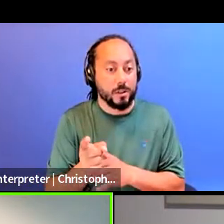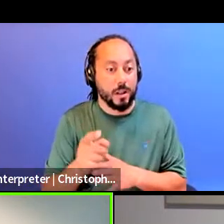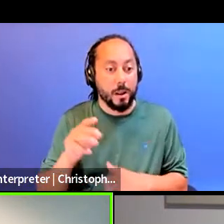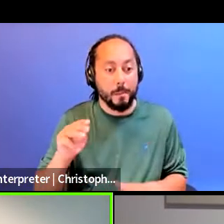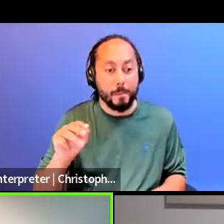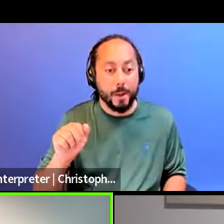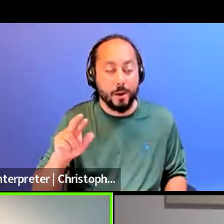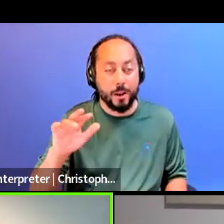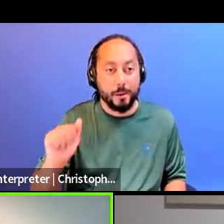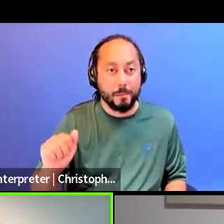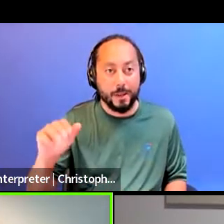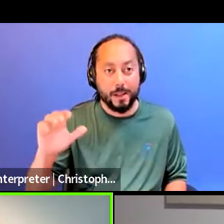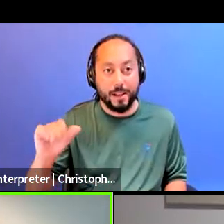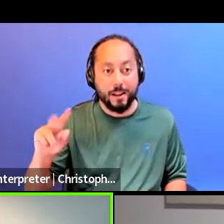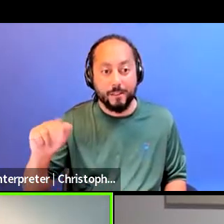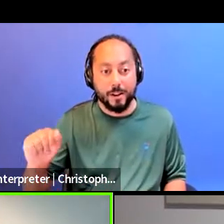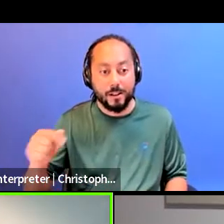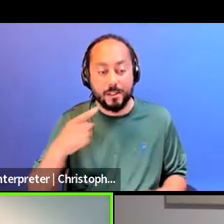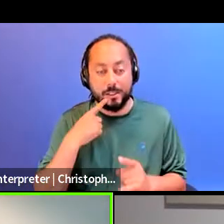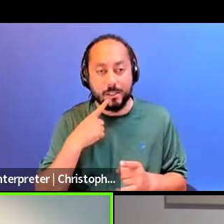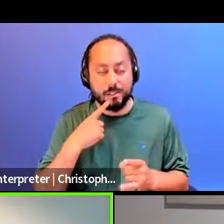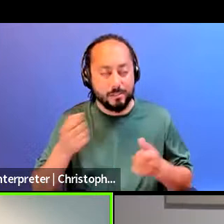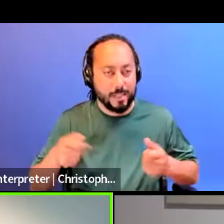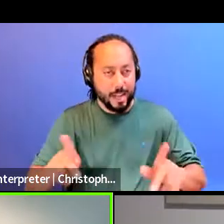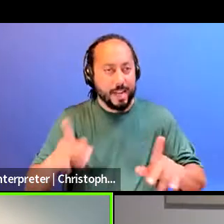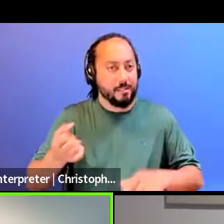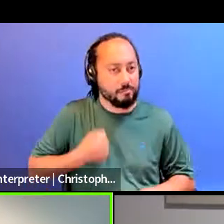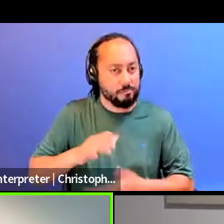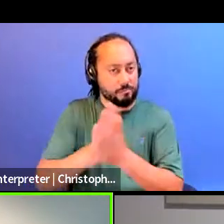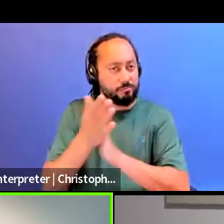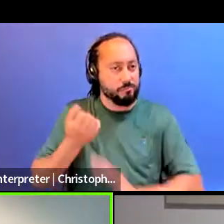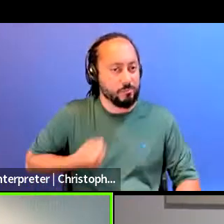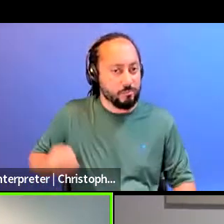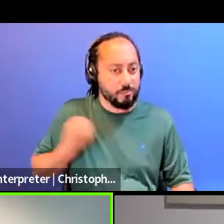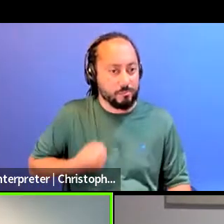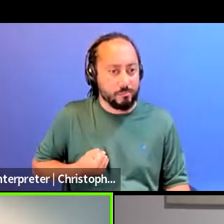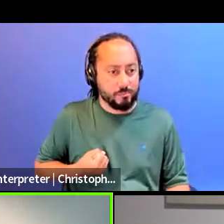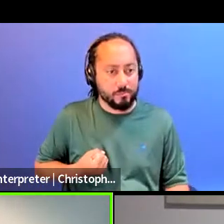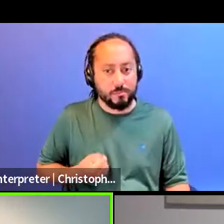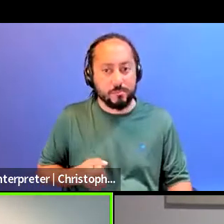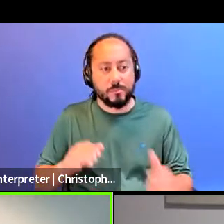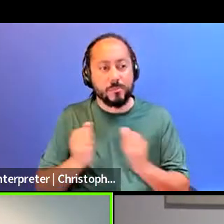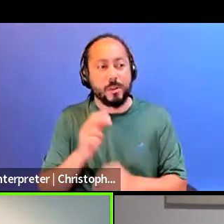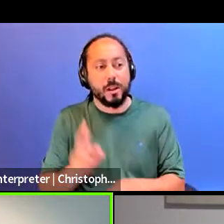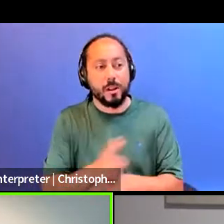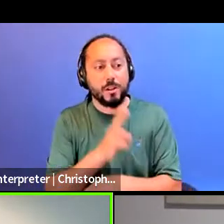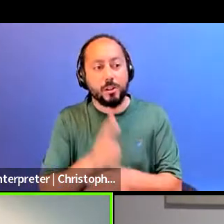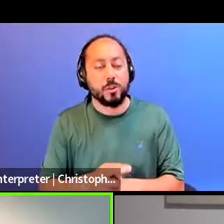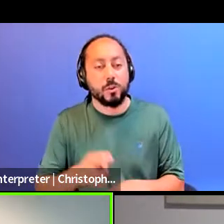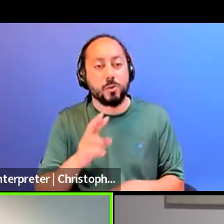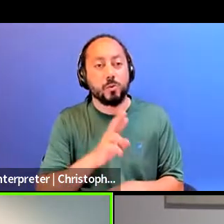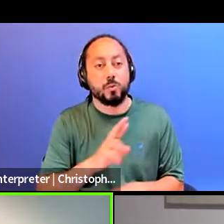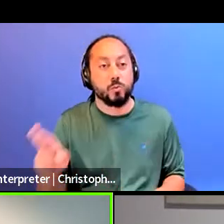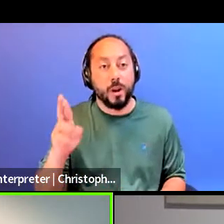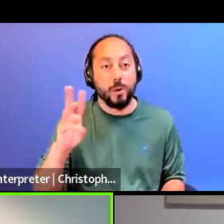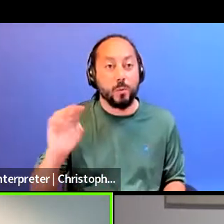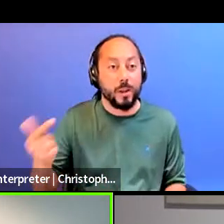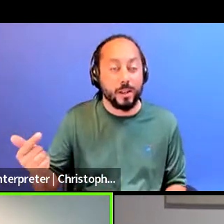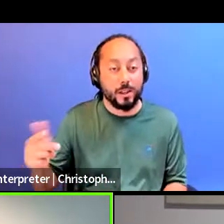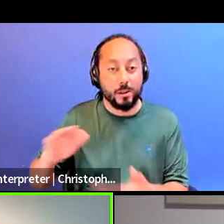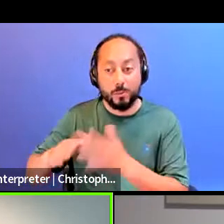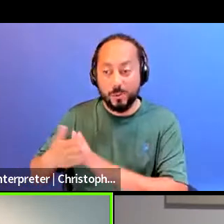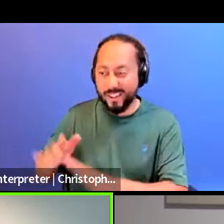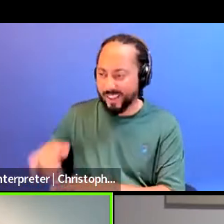Hayes' new book says, to let it radicalize them, right. So how do we use this moment of right-wing radicalization against our communities to re-radicalize our own communities